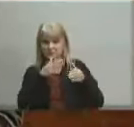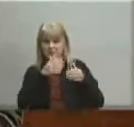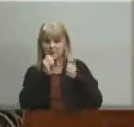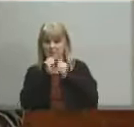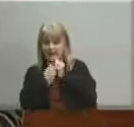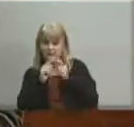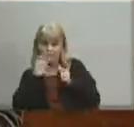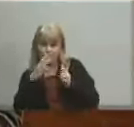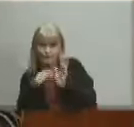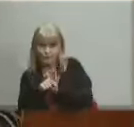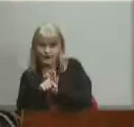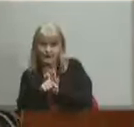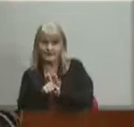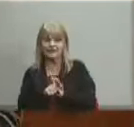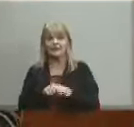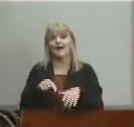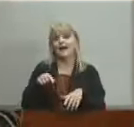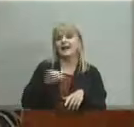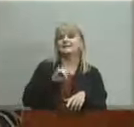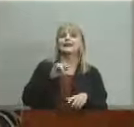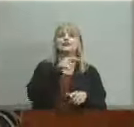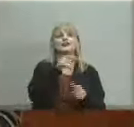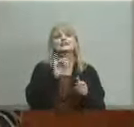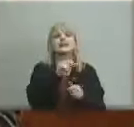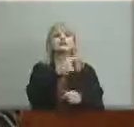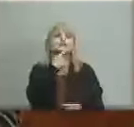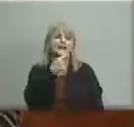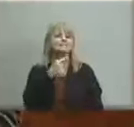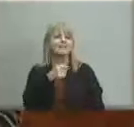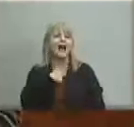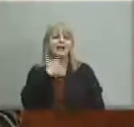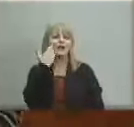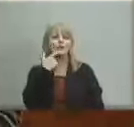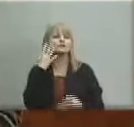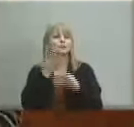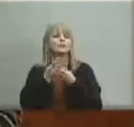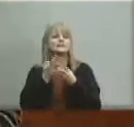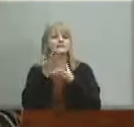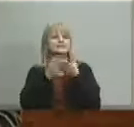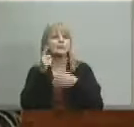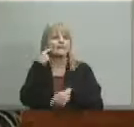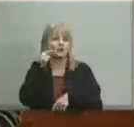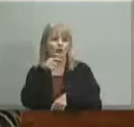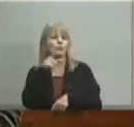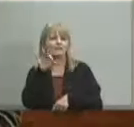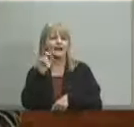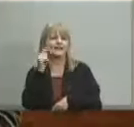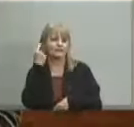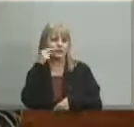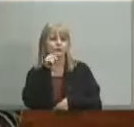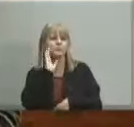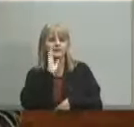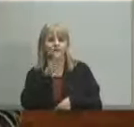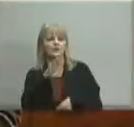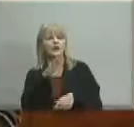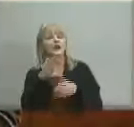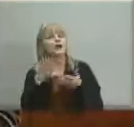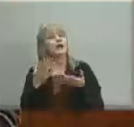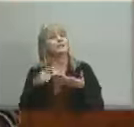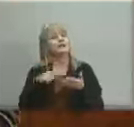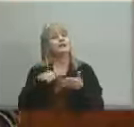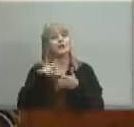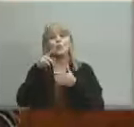prison cell being created for you and i'm fine with that and that's something we cannot have re-evaluate boundary maps is the second